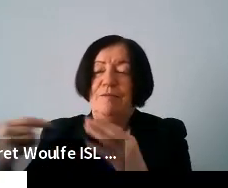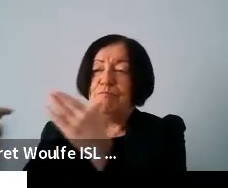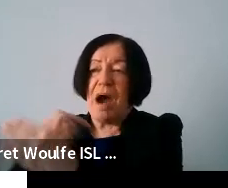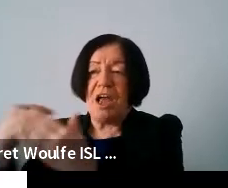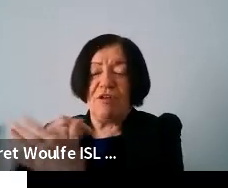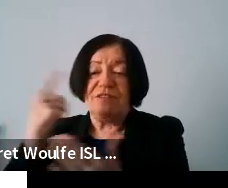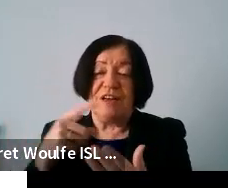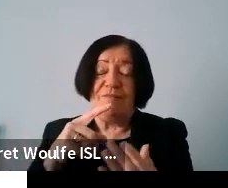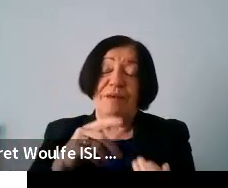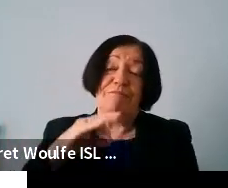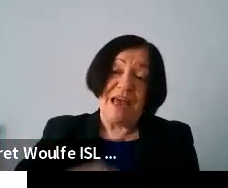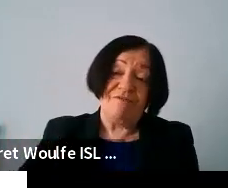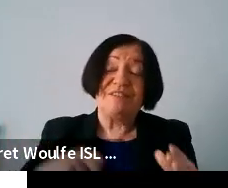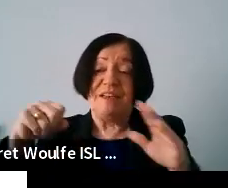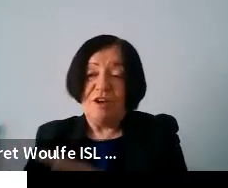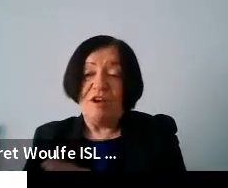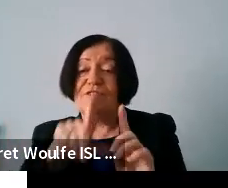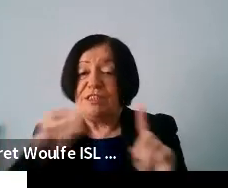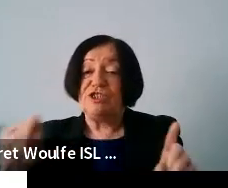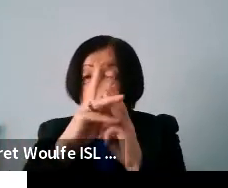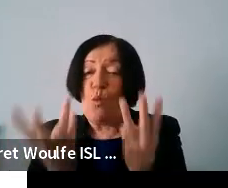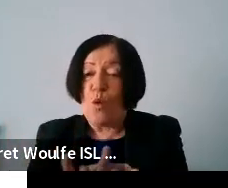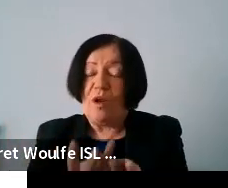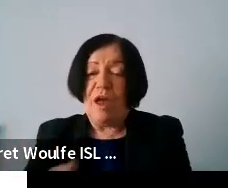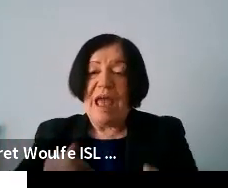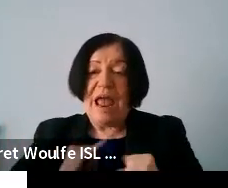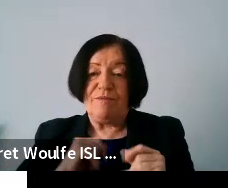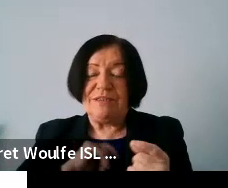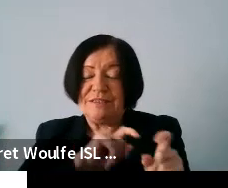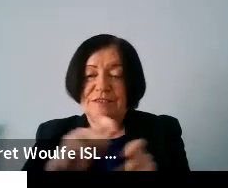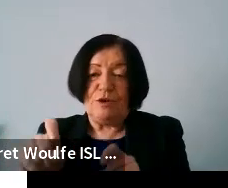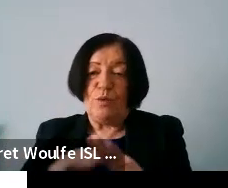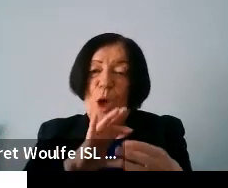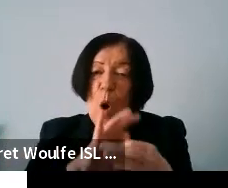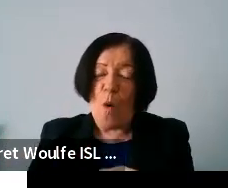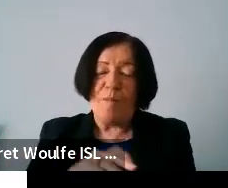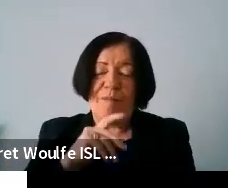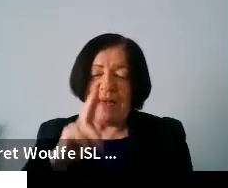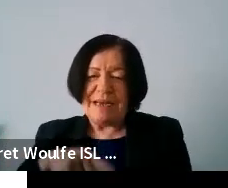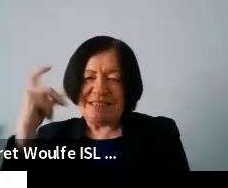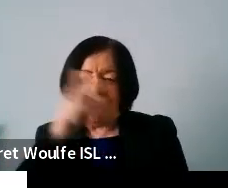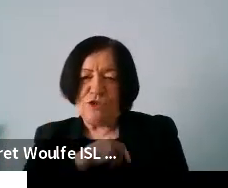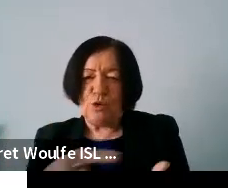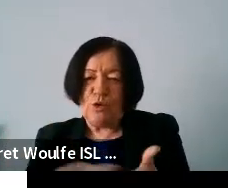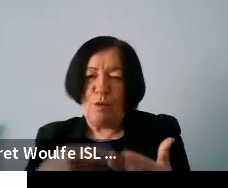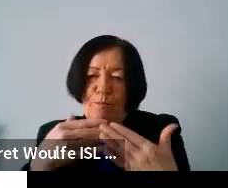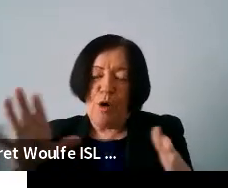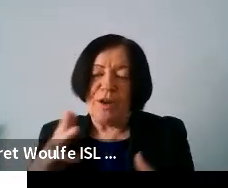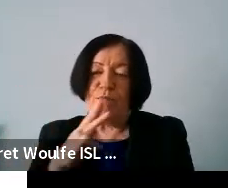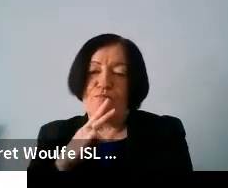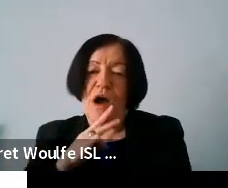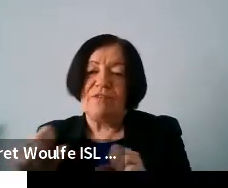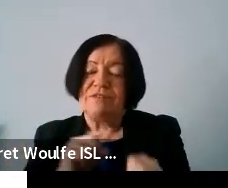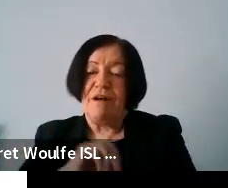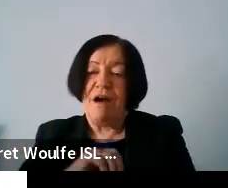can be pluses and minuses for the digital world for them they're able to stay in touch with home but it can be difficult to use public and private services